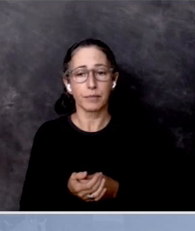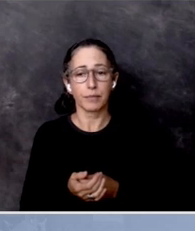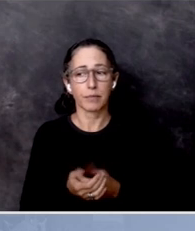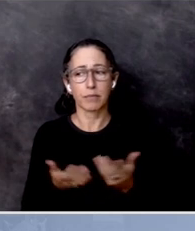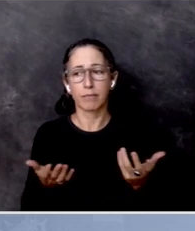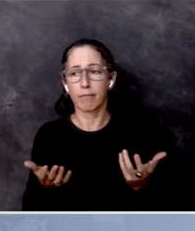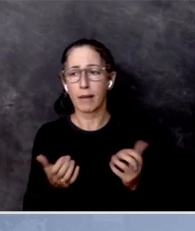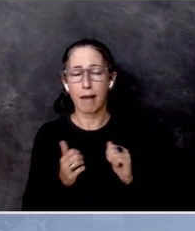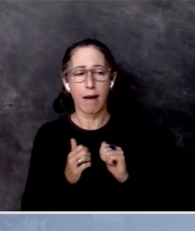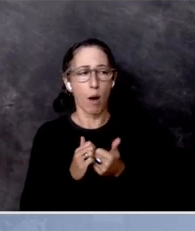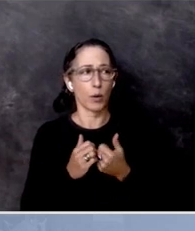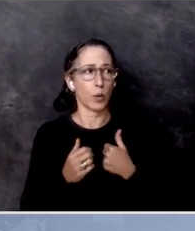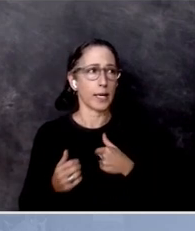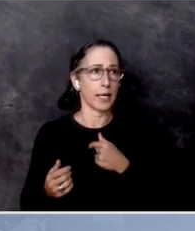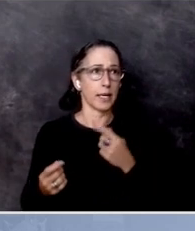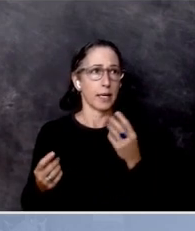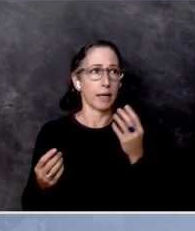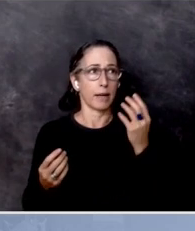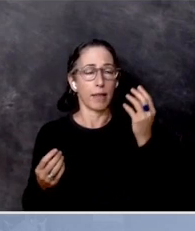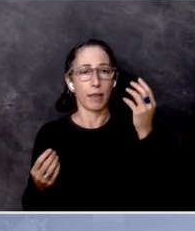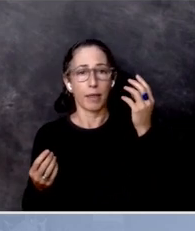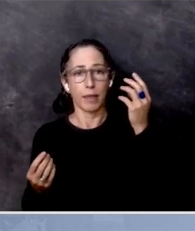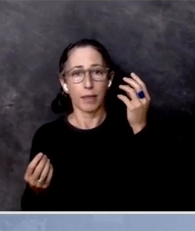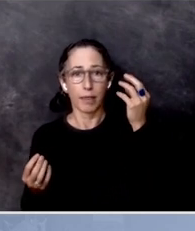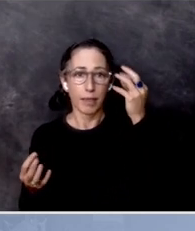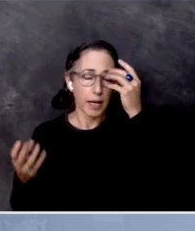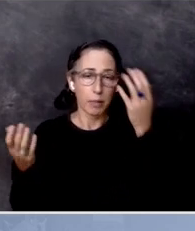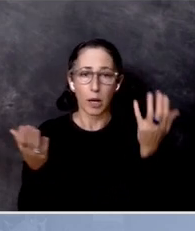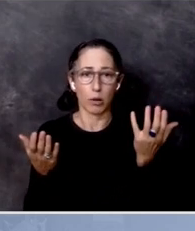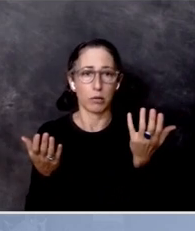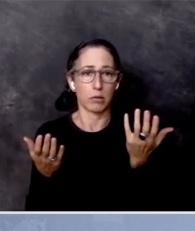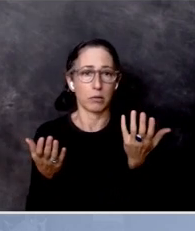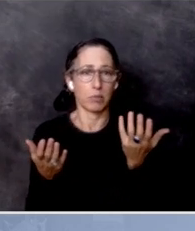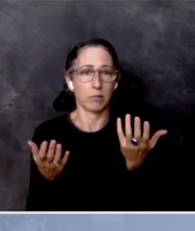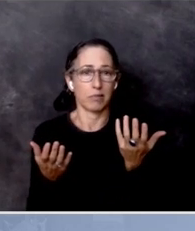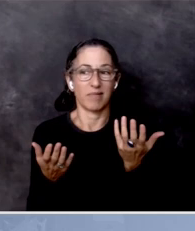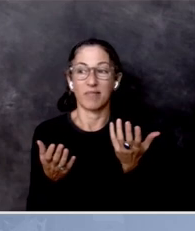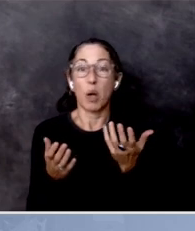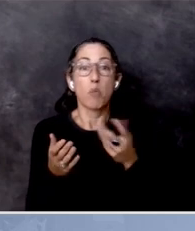diversion programs for young people.